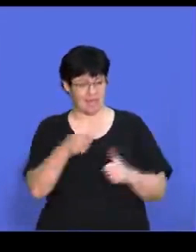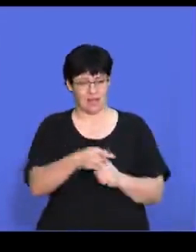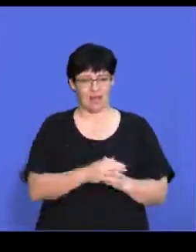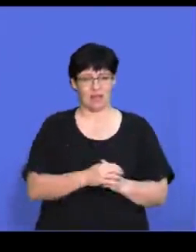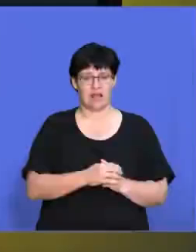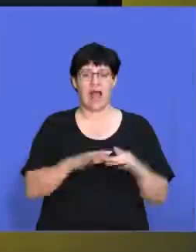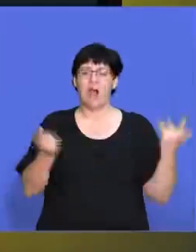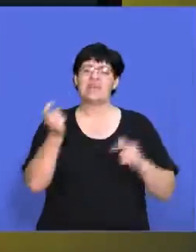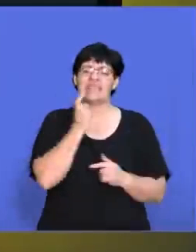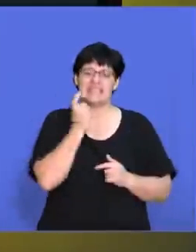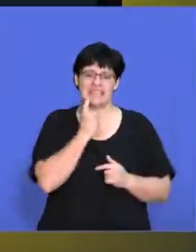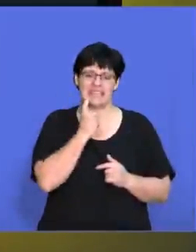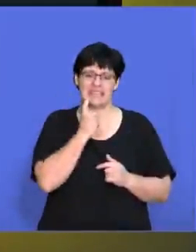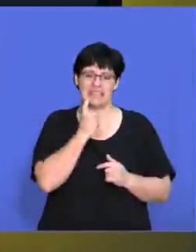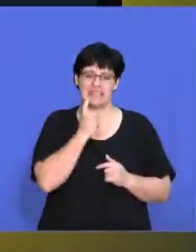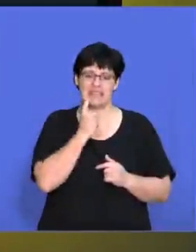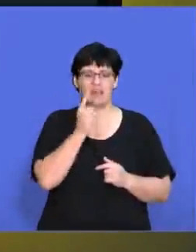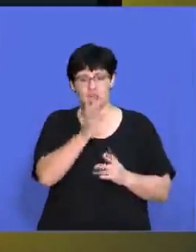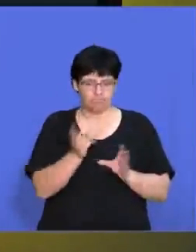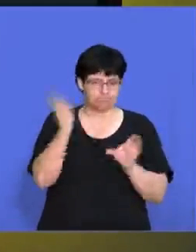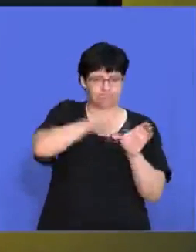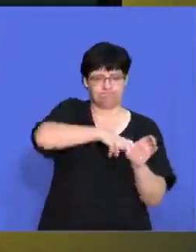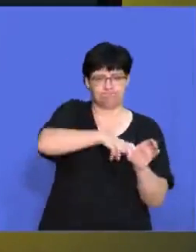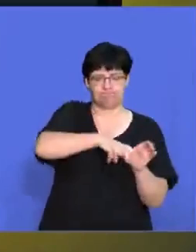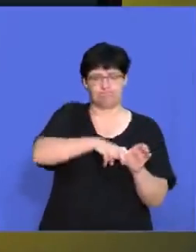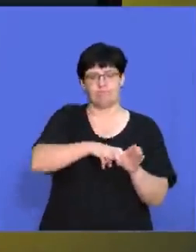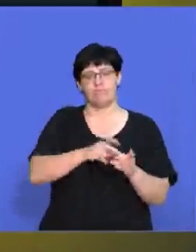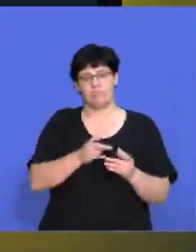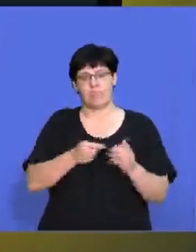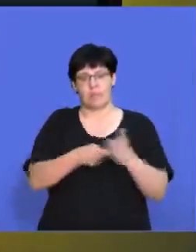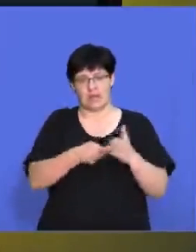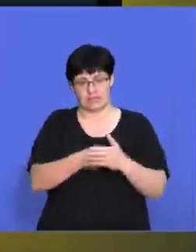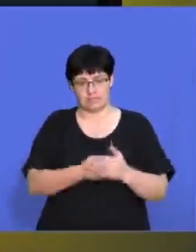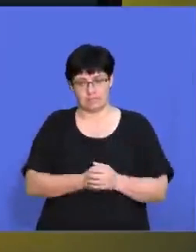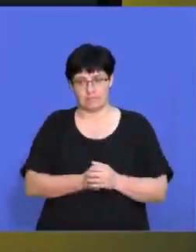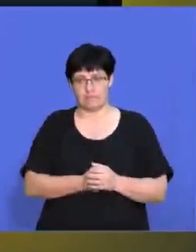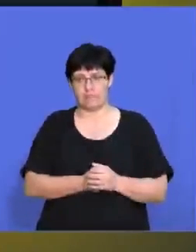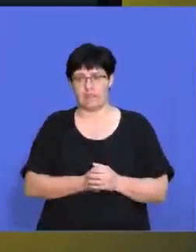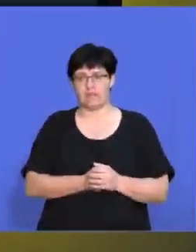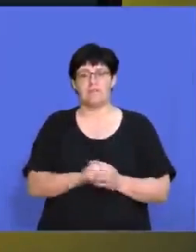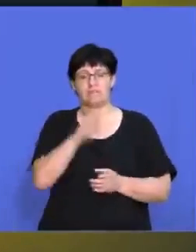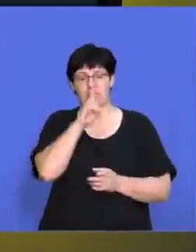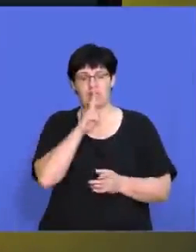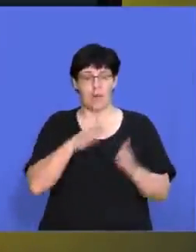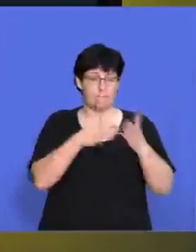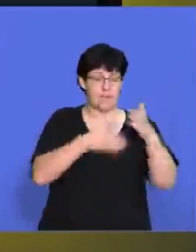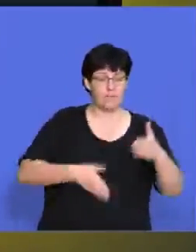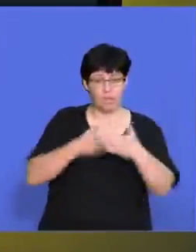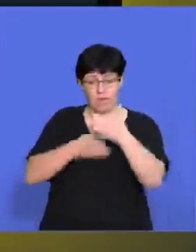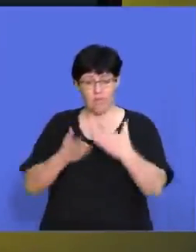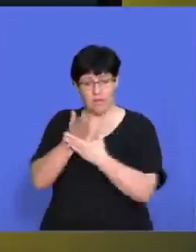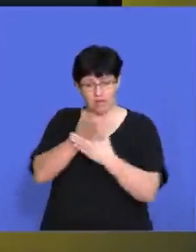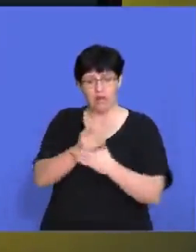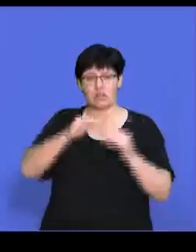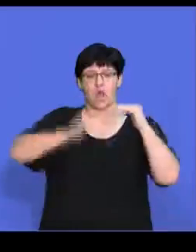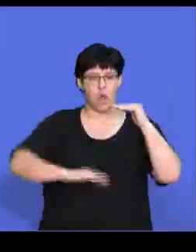easily can, can you join this, can you join this market? So we look, if the barriers to entry of the market are